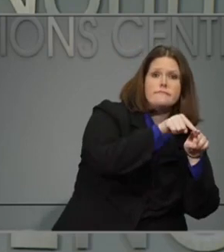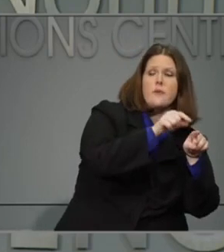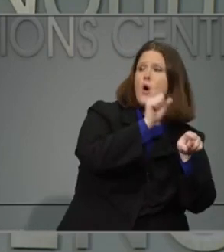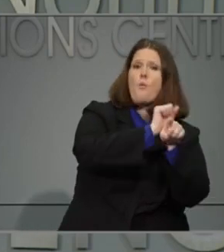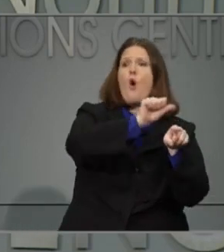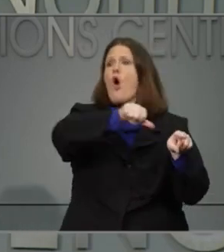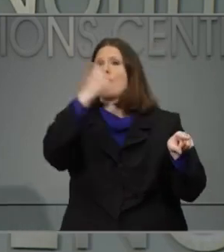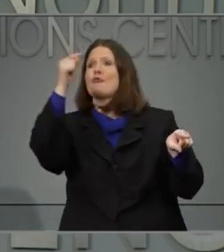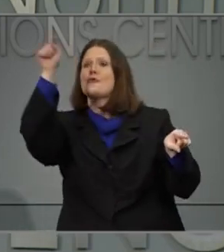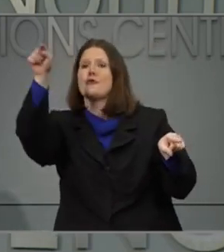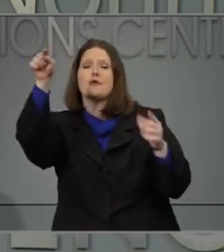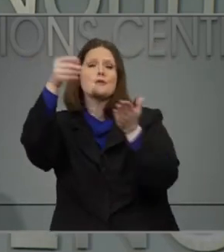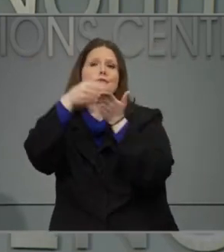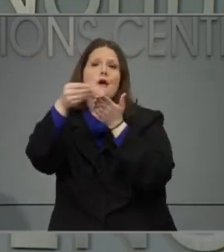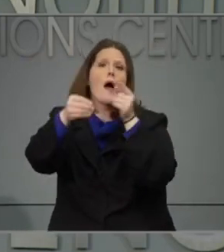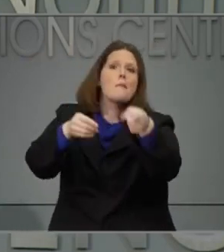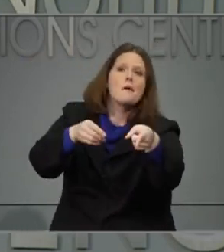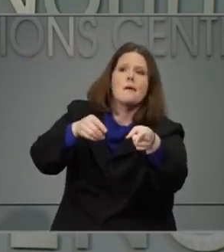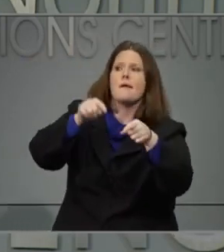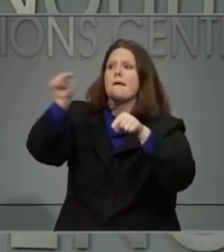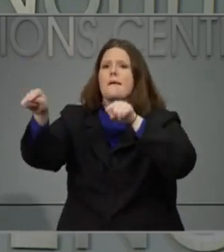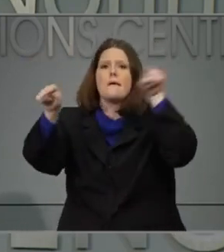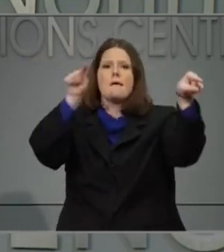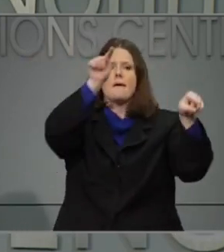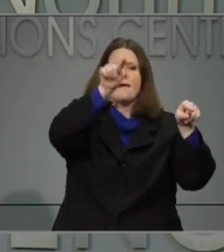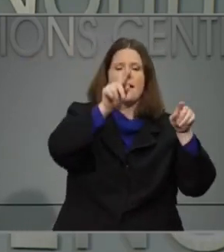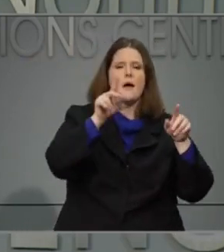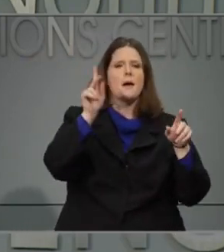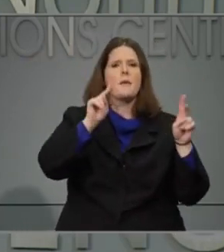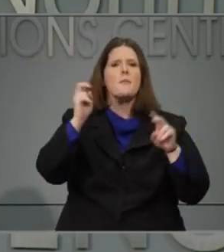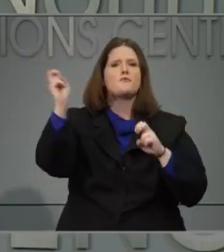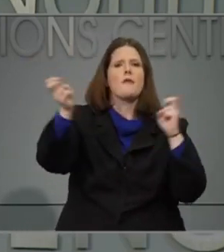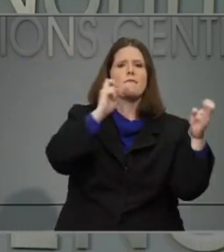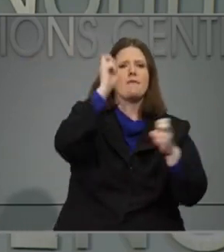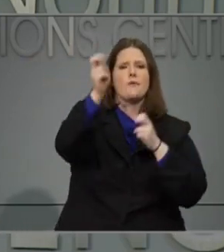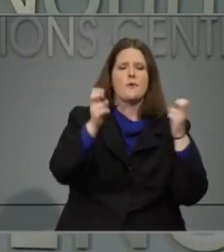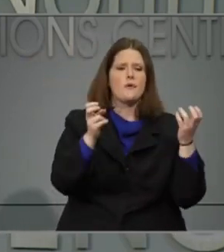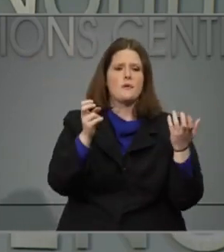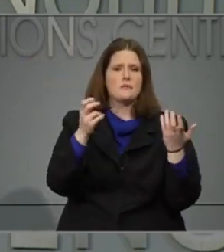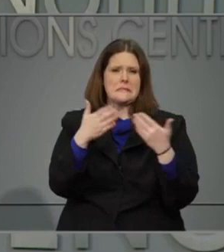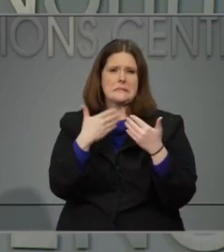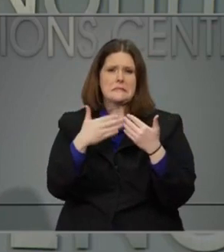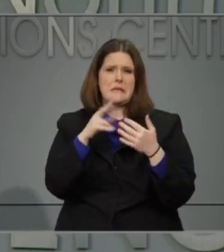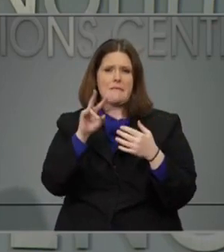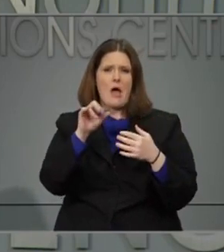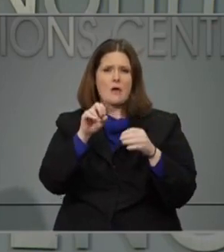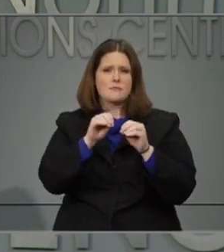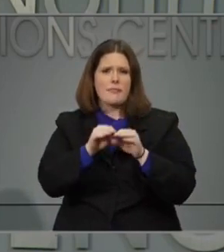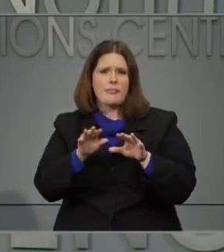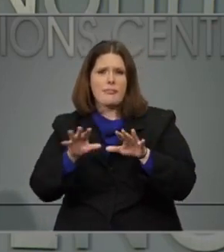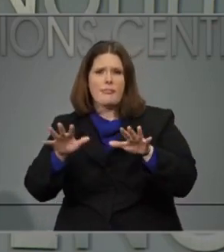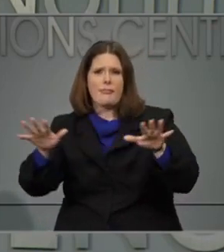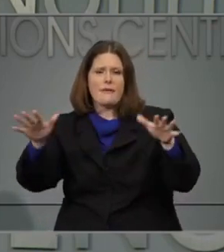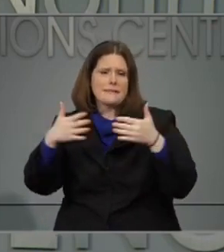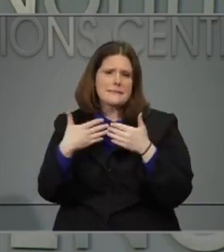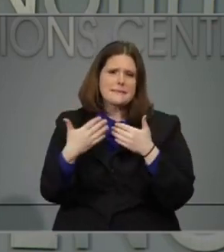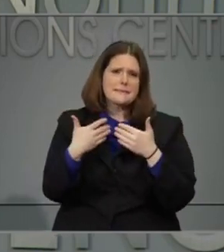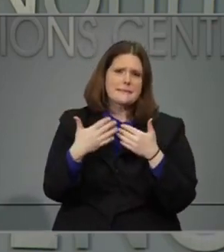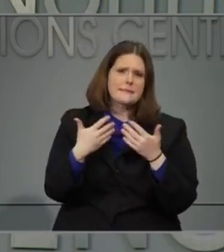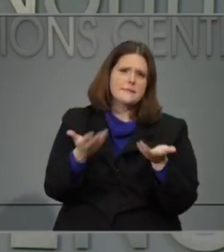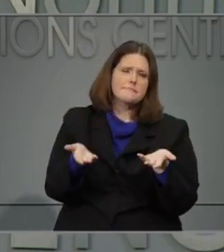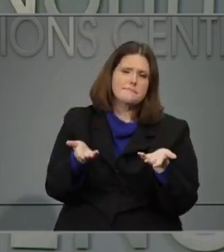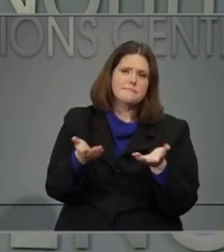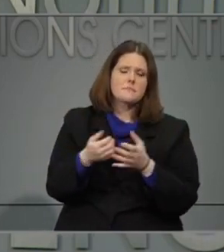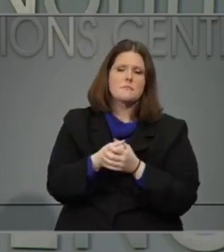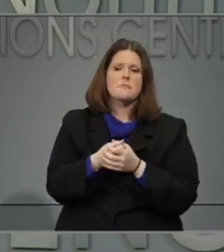shop in yet another county and when that happens the virus can spread from county to county. We know